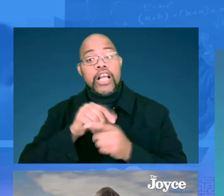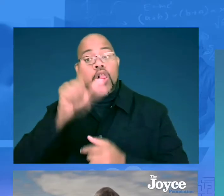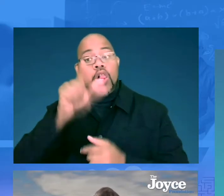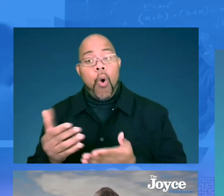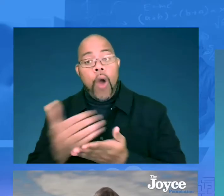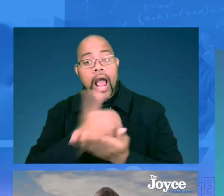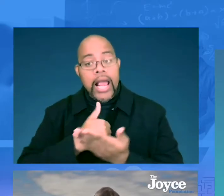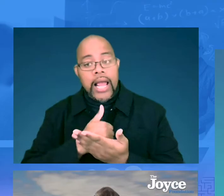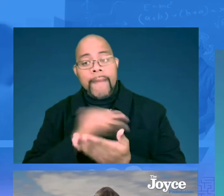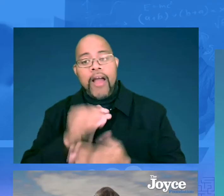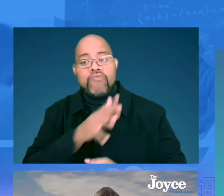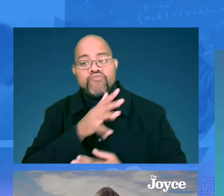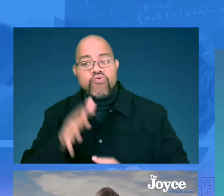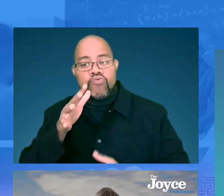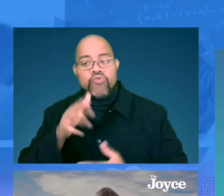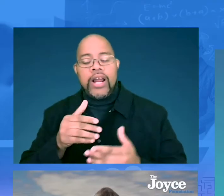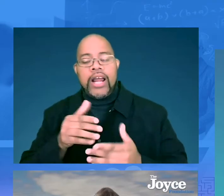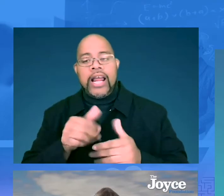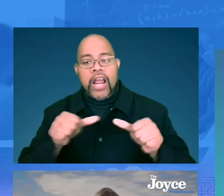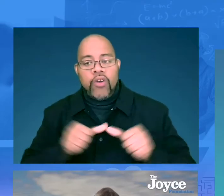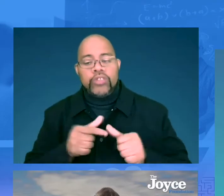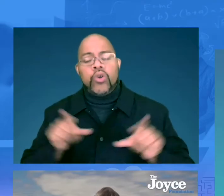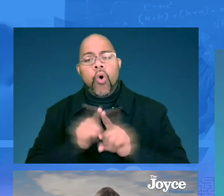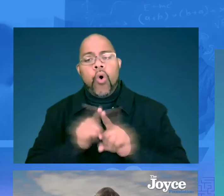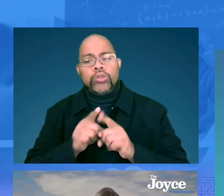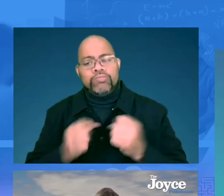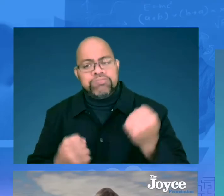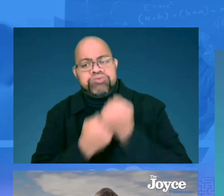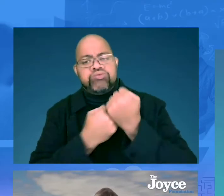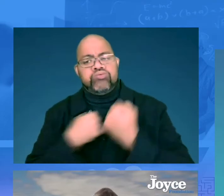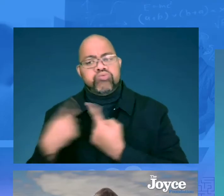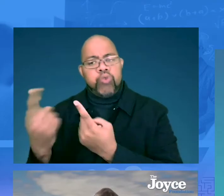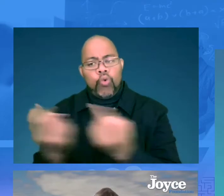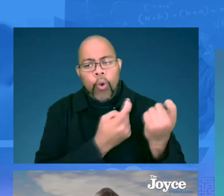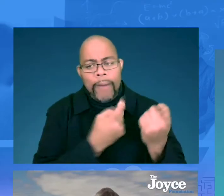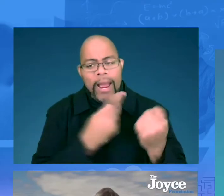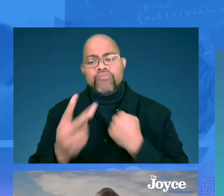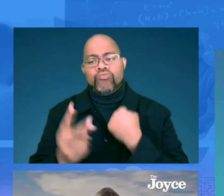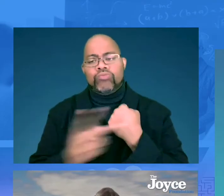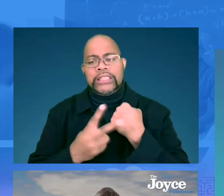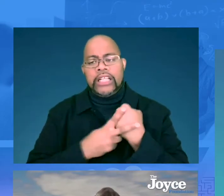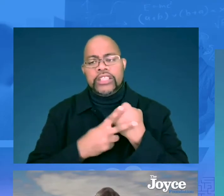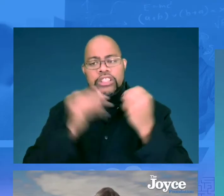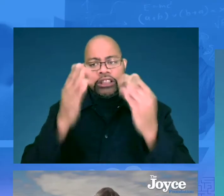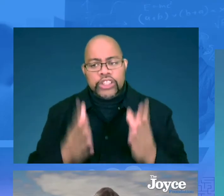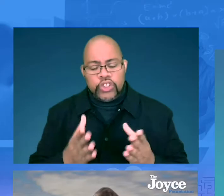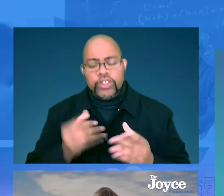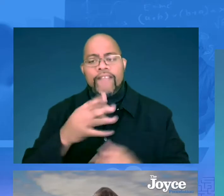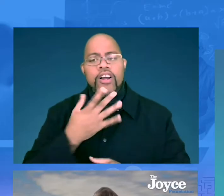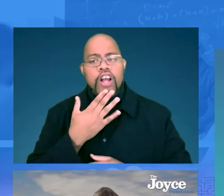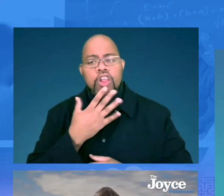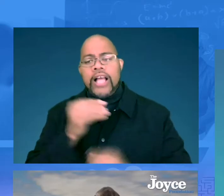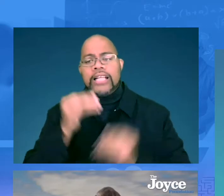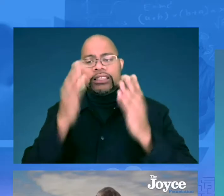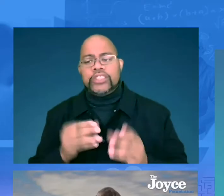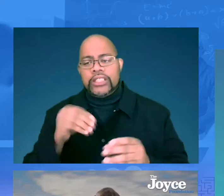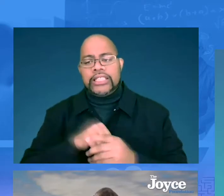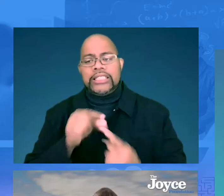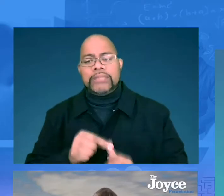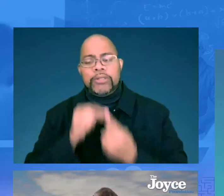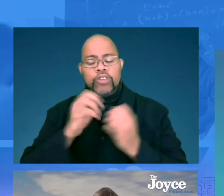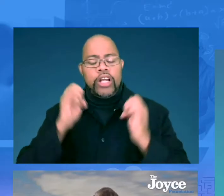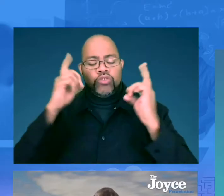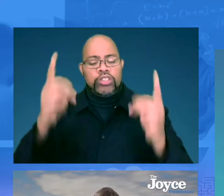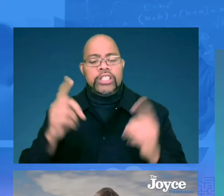especially in low-income and rural areas, as well as boosting our recruitment and retention of teachers of color